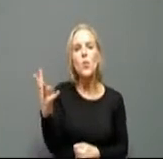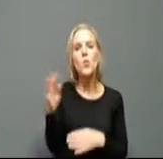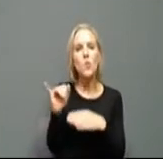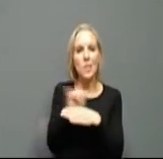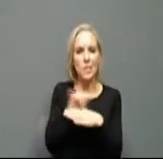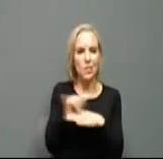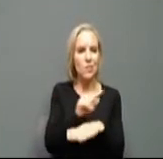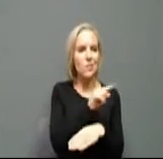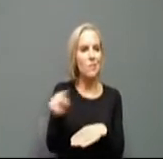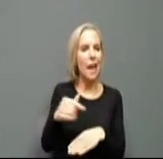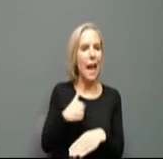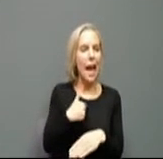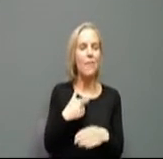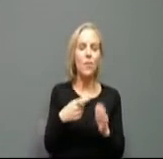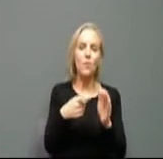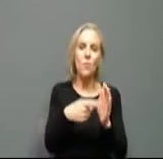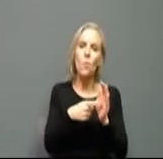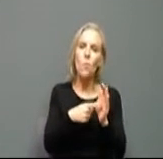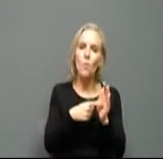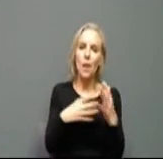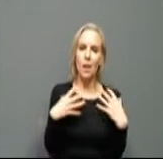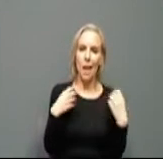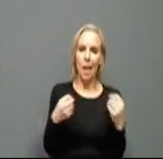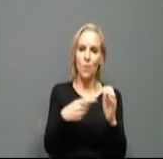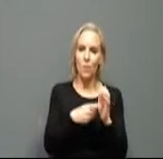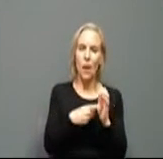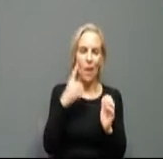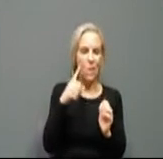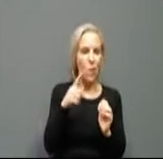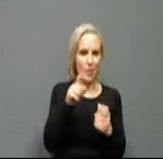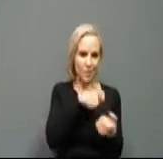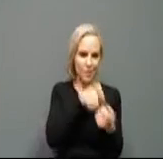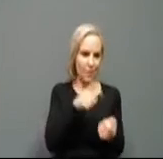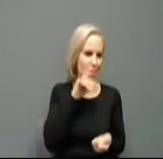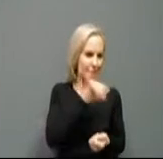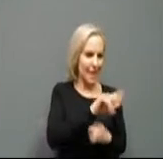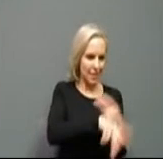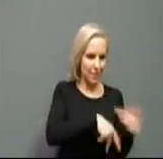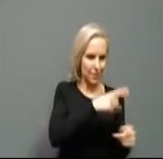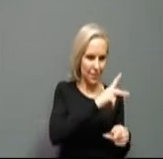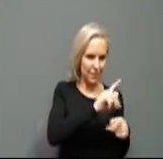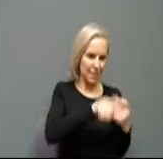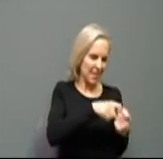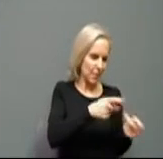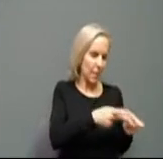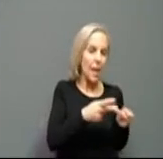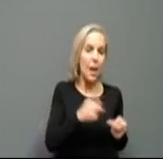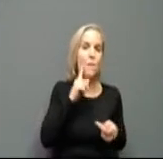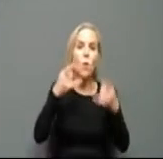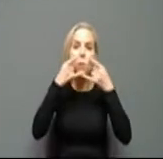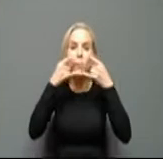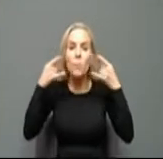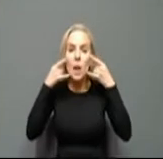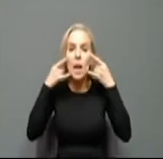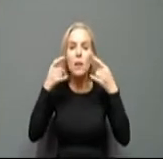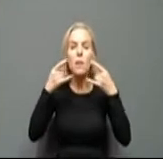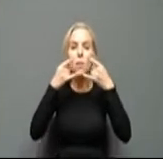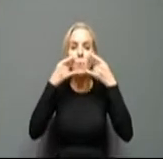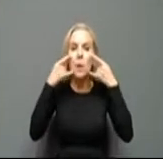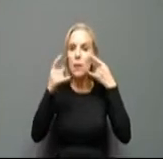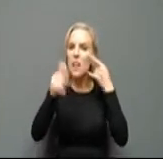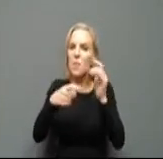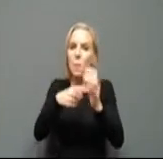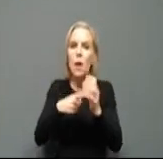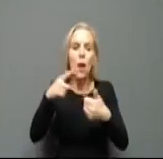requirements specific to them. Like I mentioned, we lifted the statewide mask mandate for events and venues where Kentuckians are